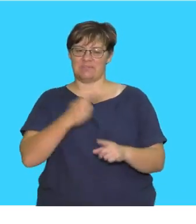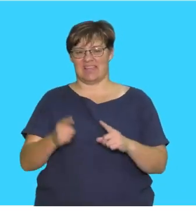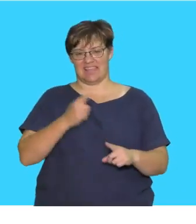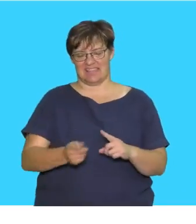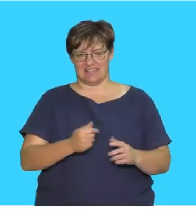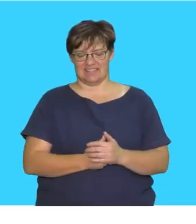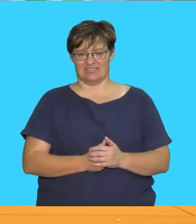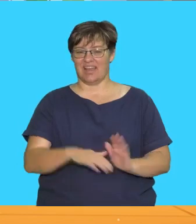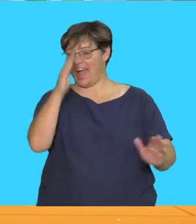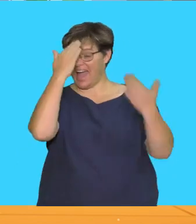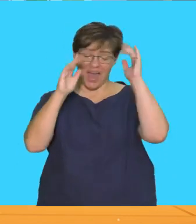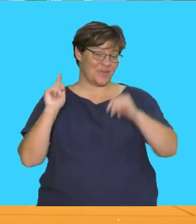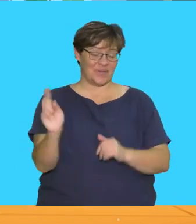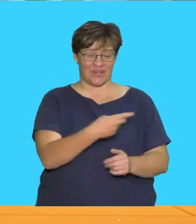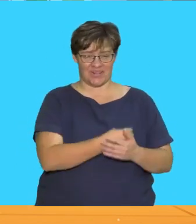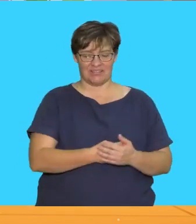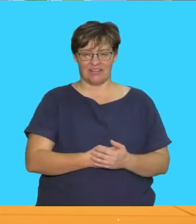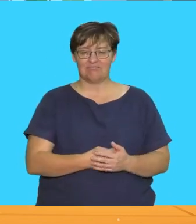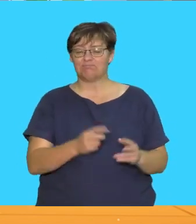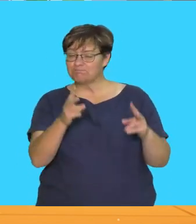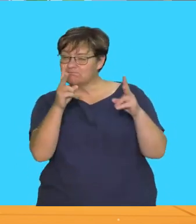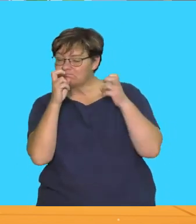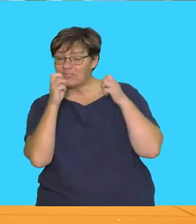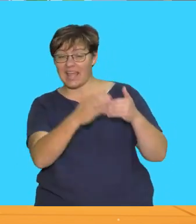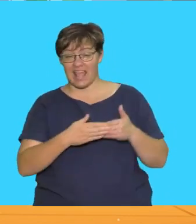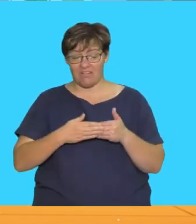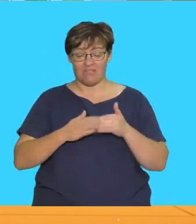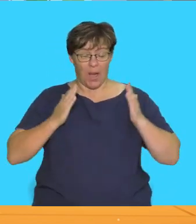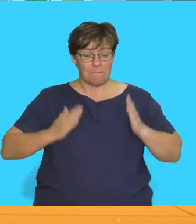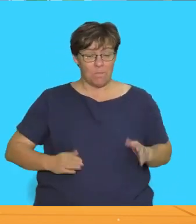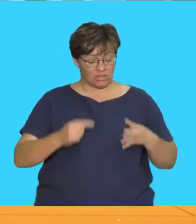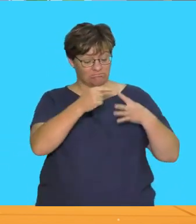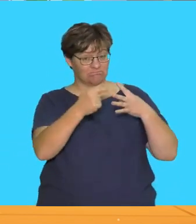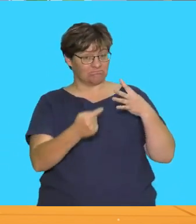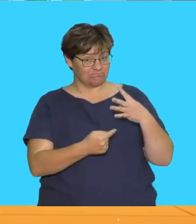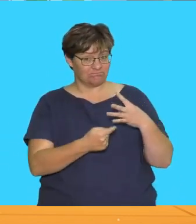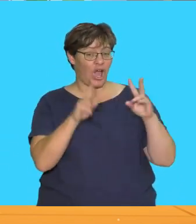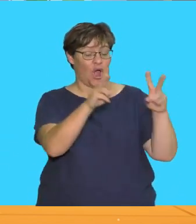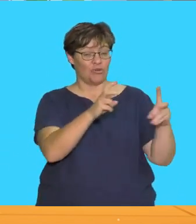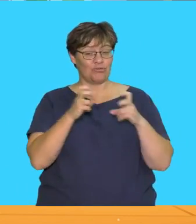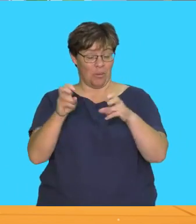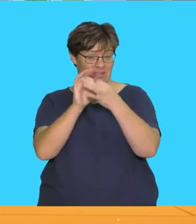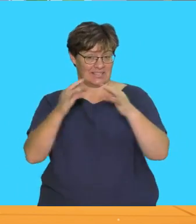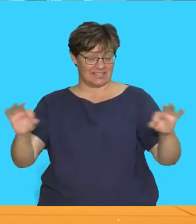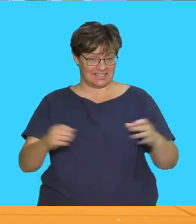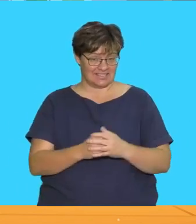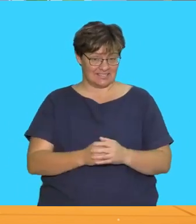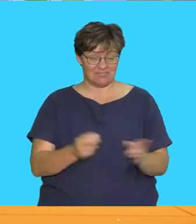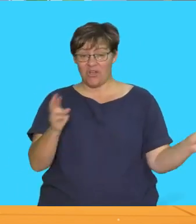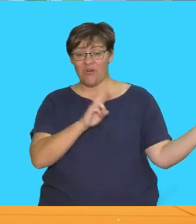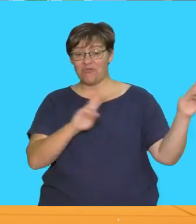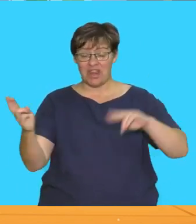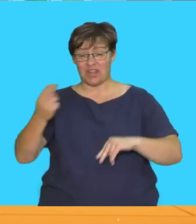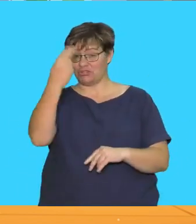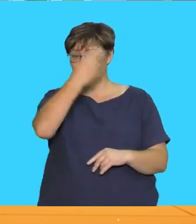wordplay hello all listen carefully to each body part and copy the sentences get ready to